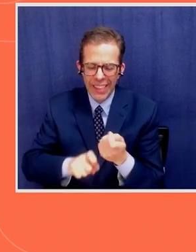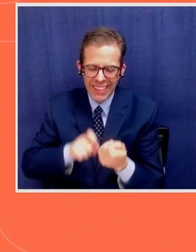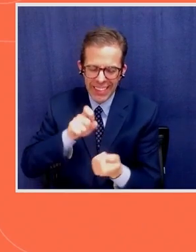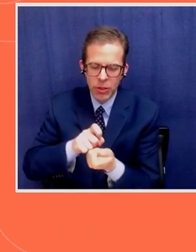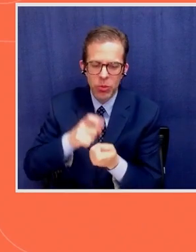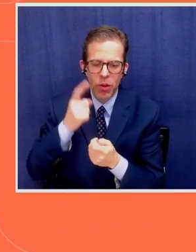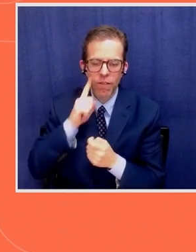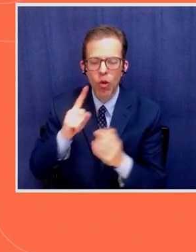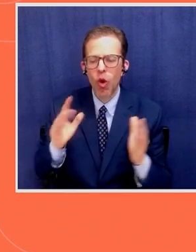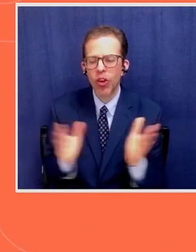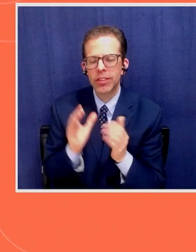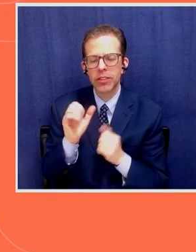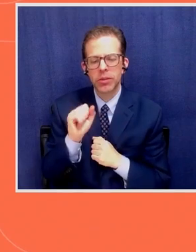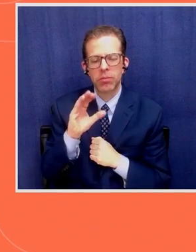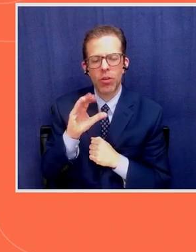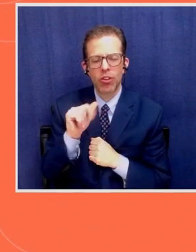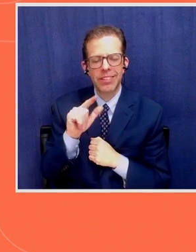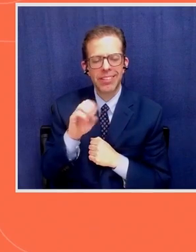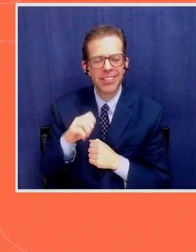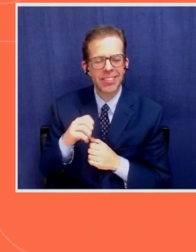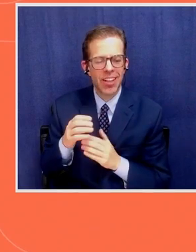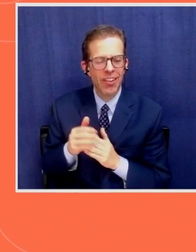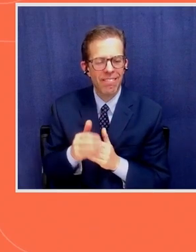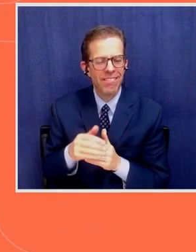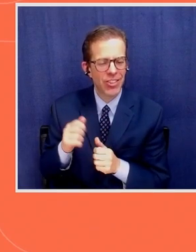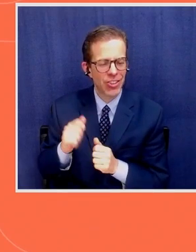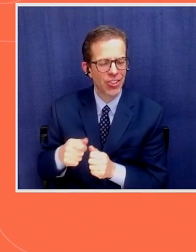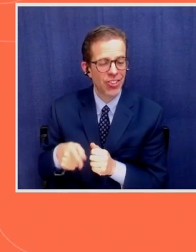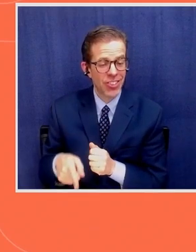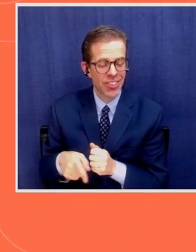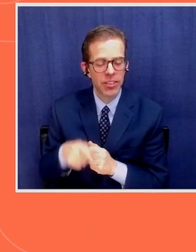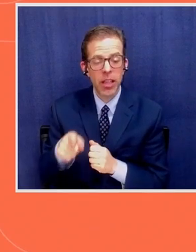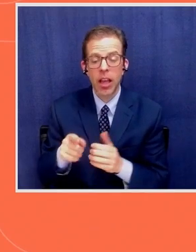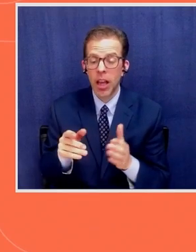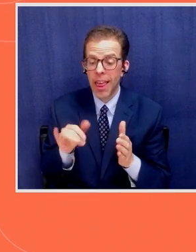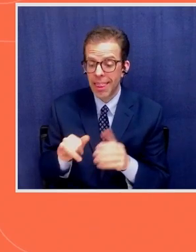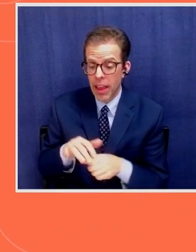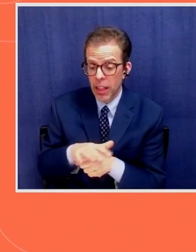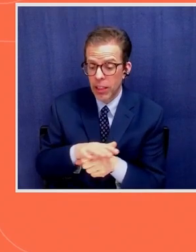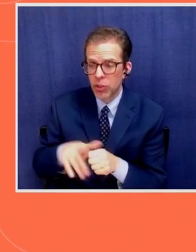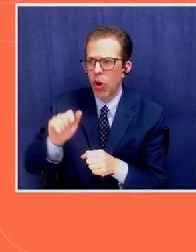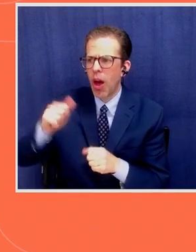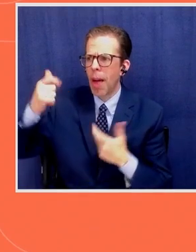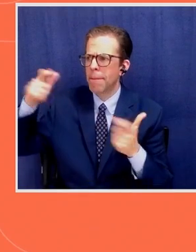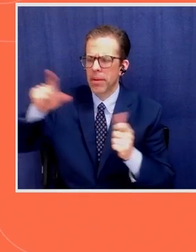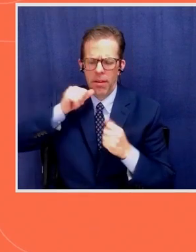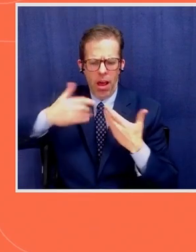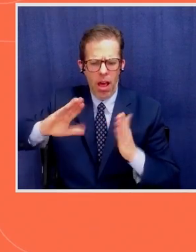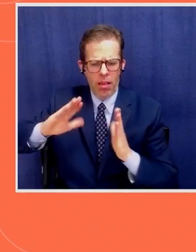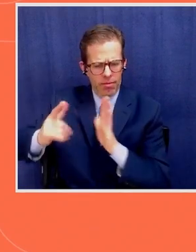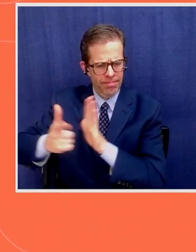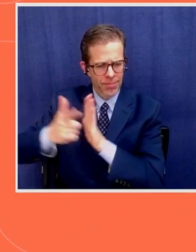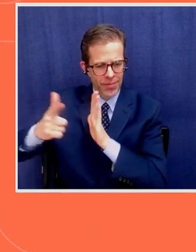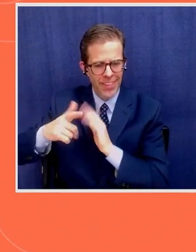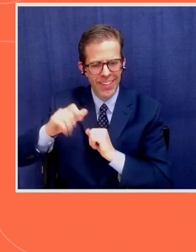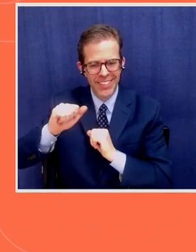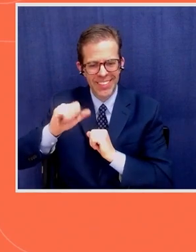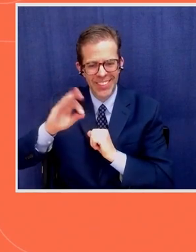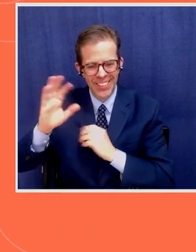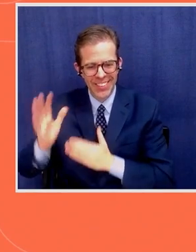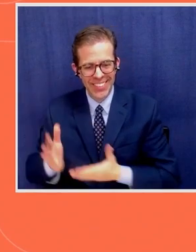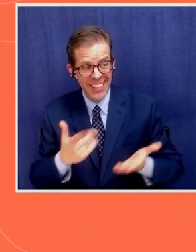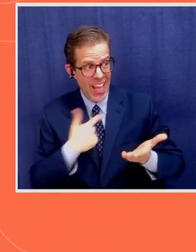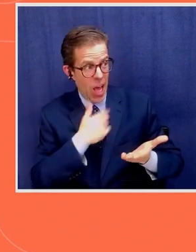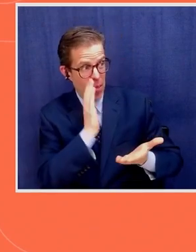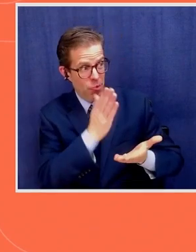small-scale fishers. So that zone, industrial vessels, are not allowed. So there is so much to say that I didn't say for my presentation.